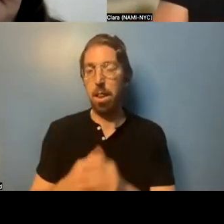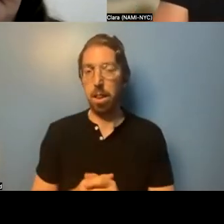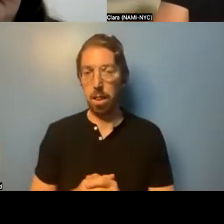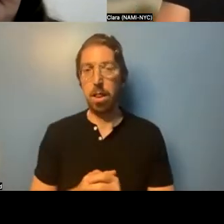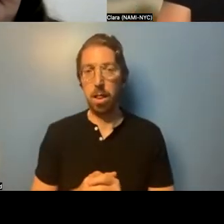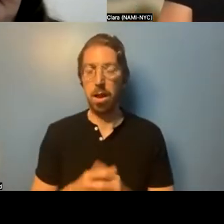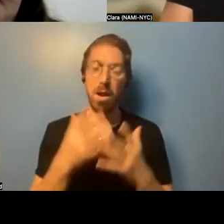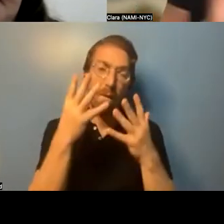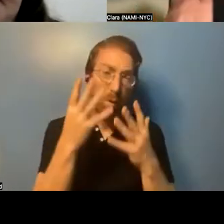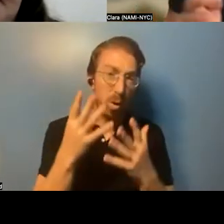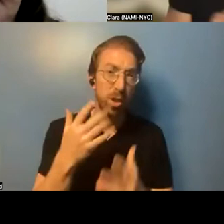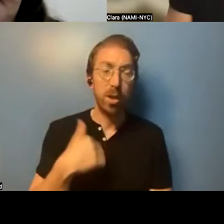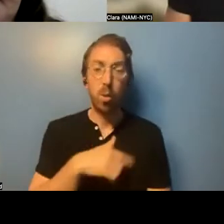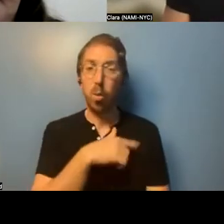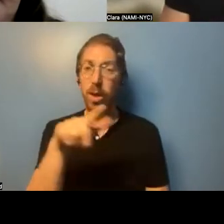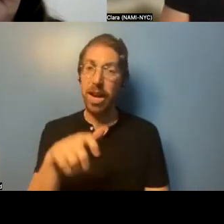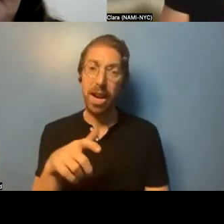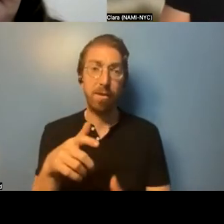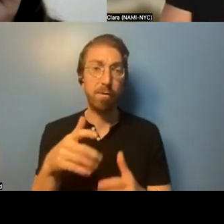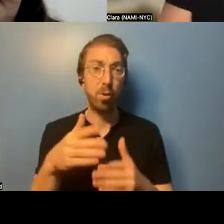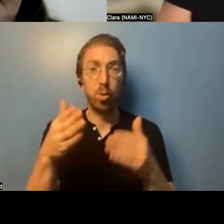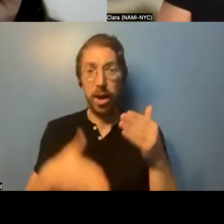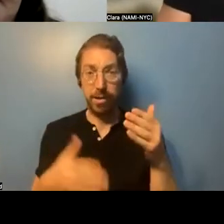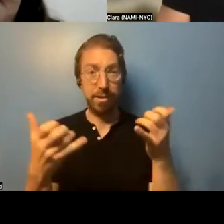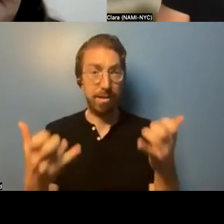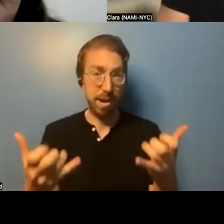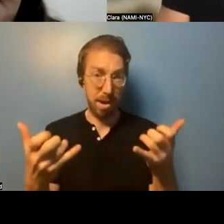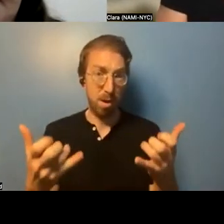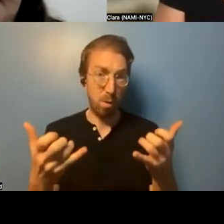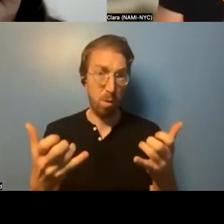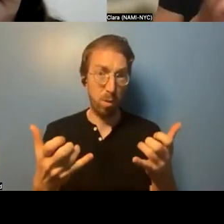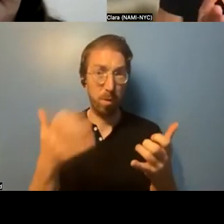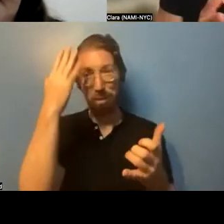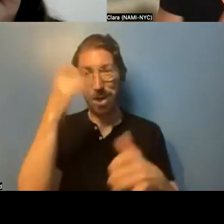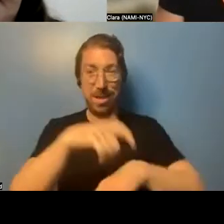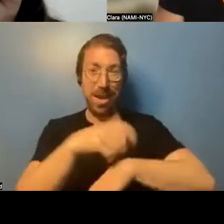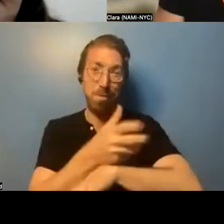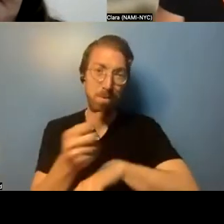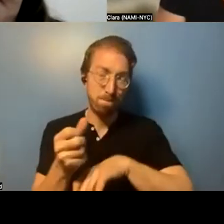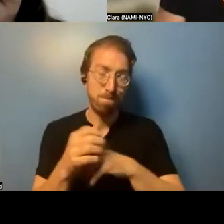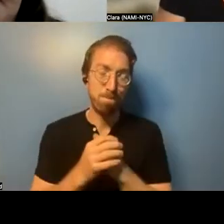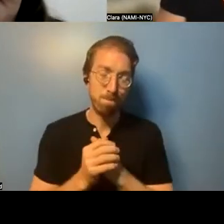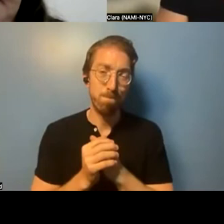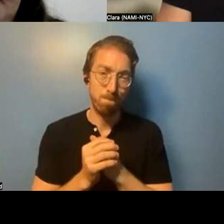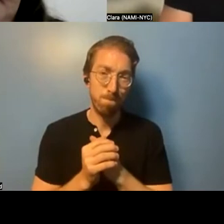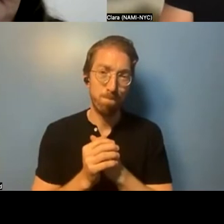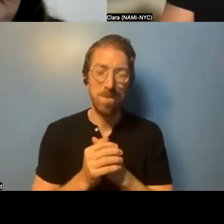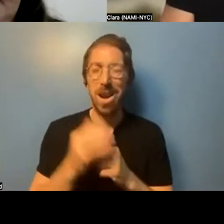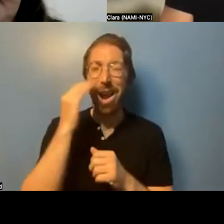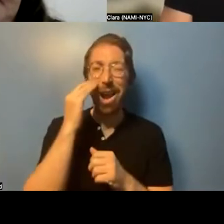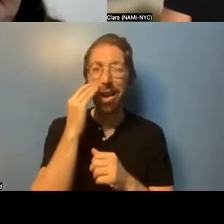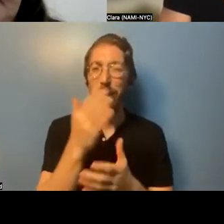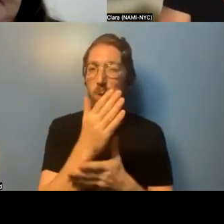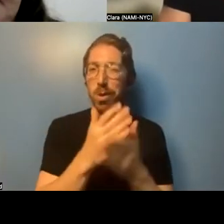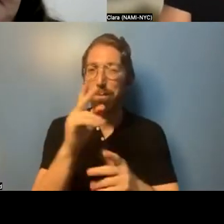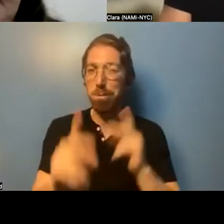to, um, to wrap it up at this point just for the sake of time. I know there are a couple of hands raised and I'm so sorry we're